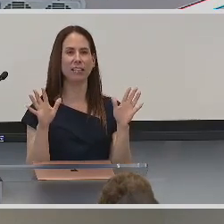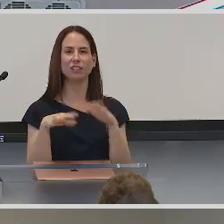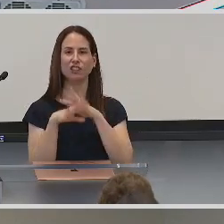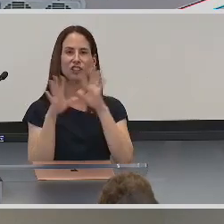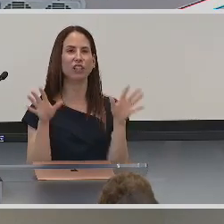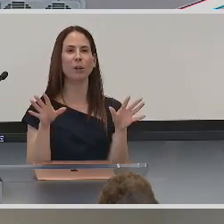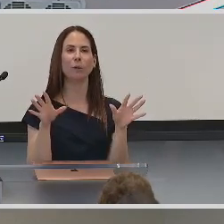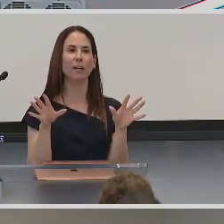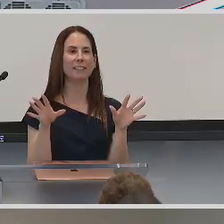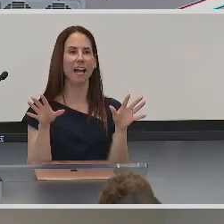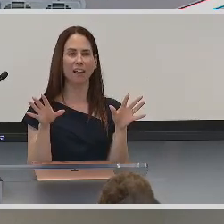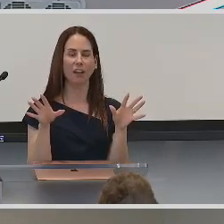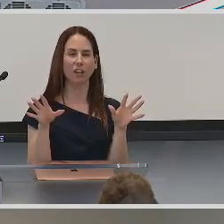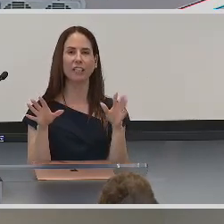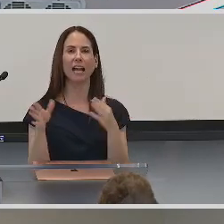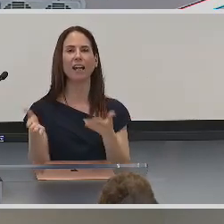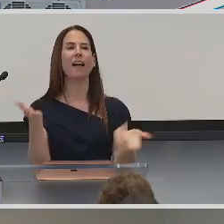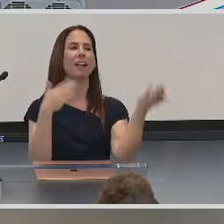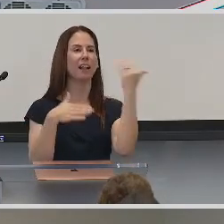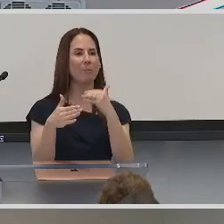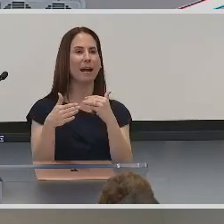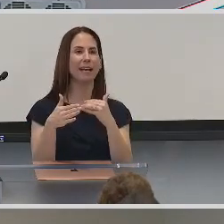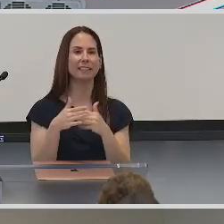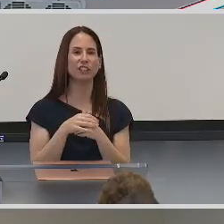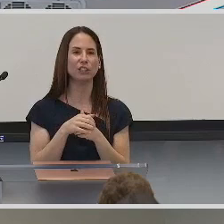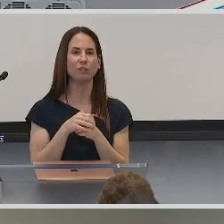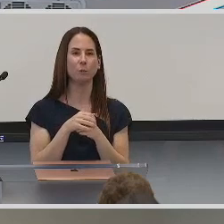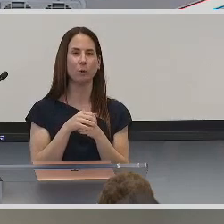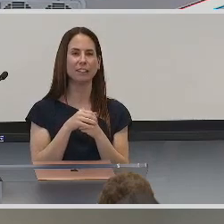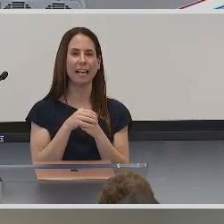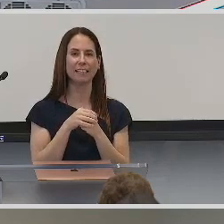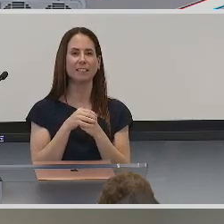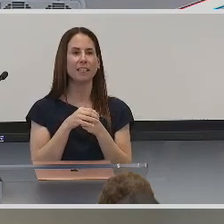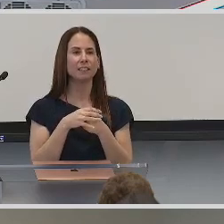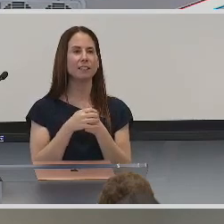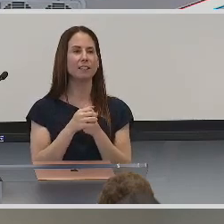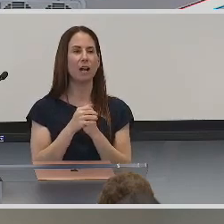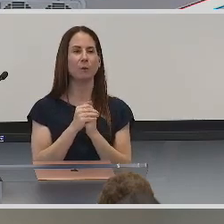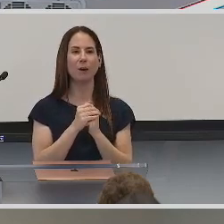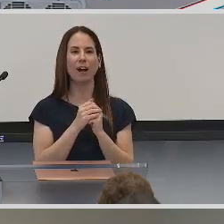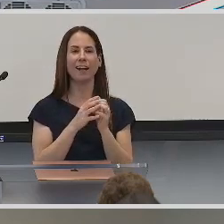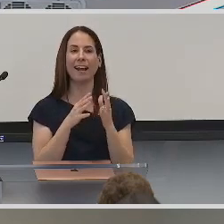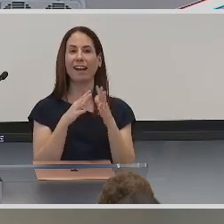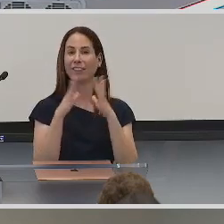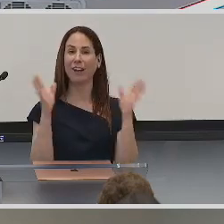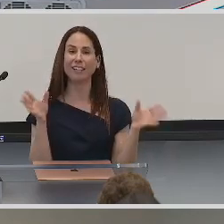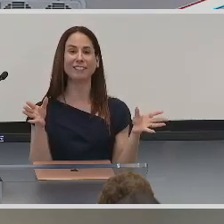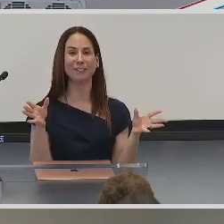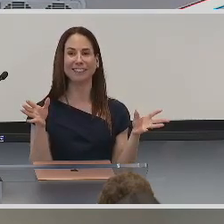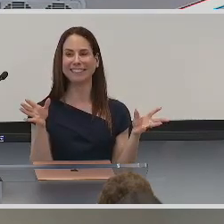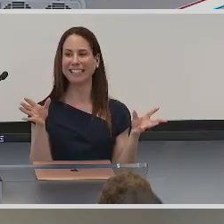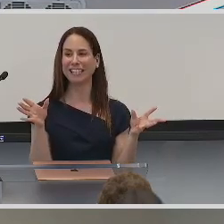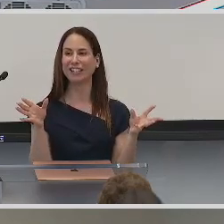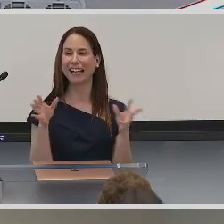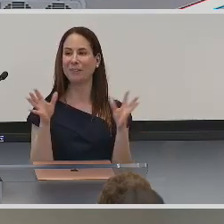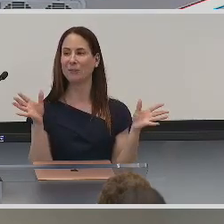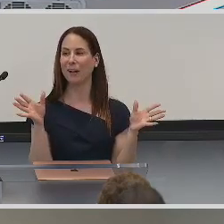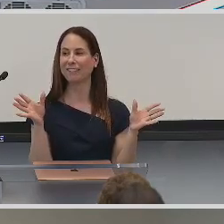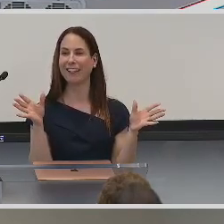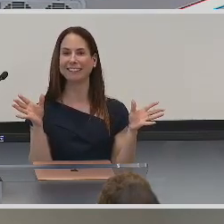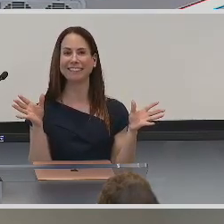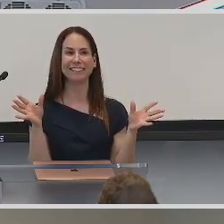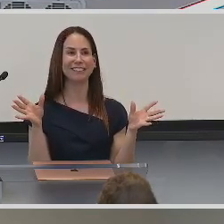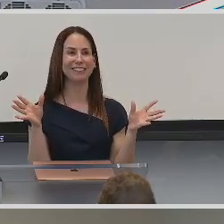with a student just to show you what a dialogue looks like. And then I'll come back and teach you a few more signs. So I have a lot of students here.